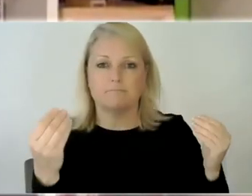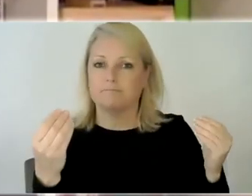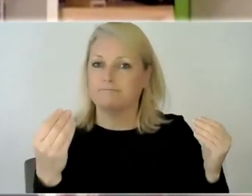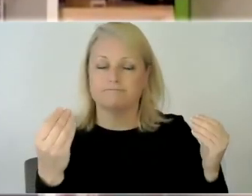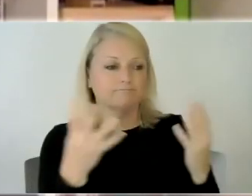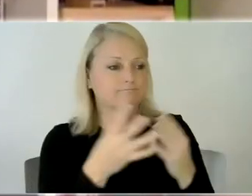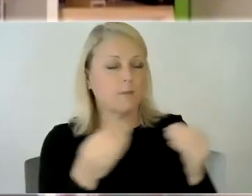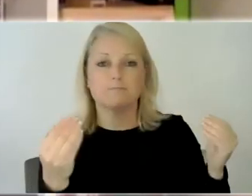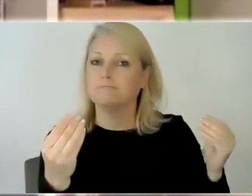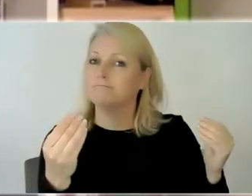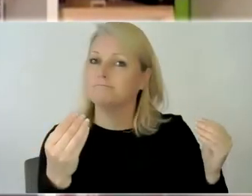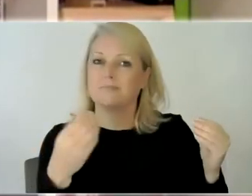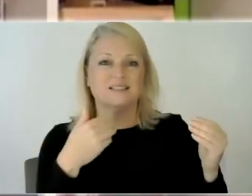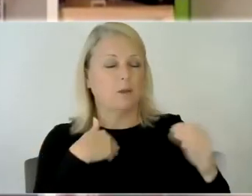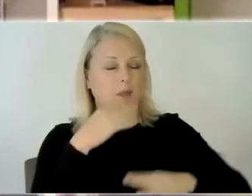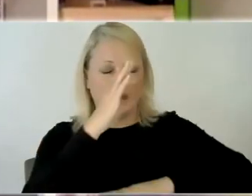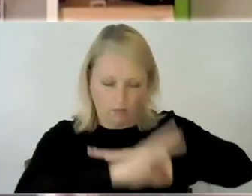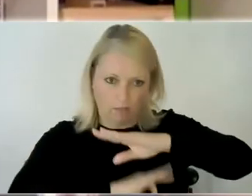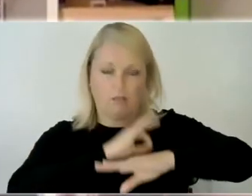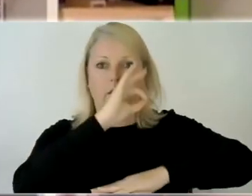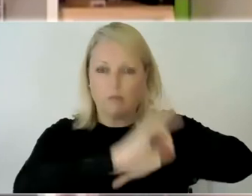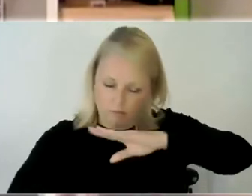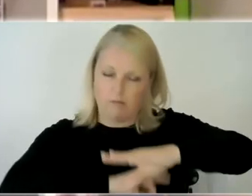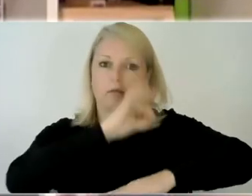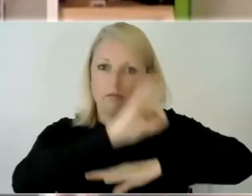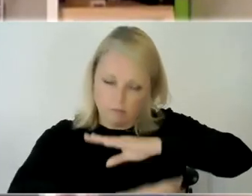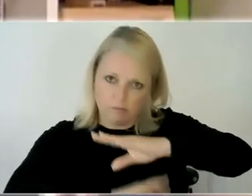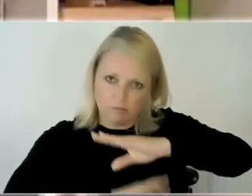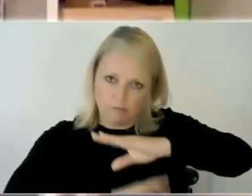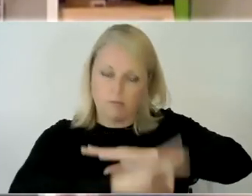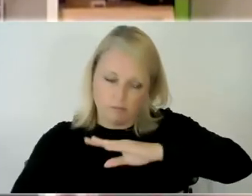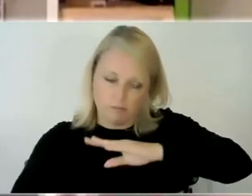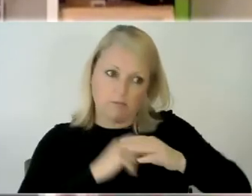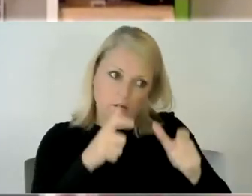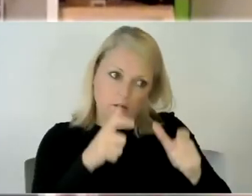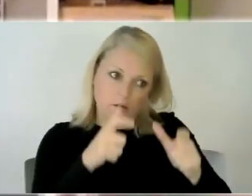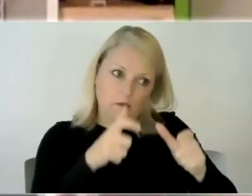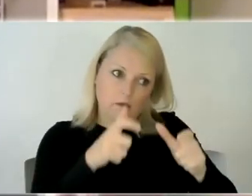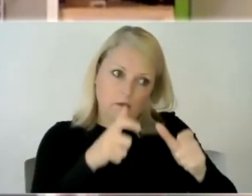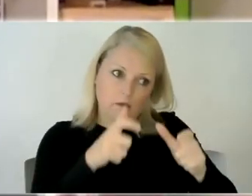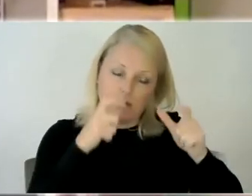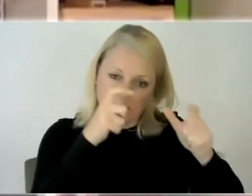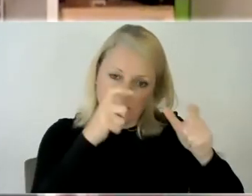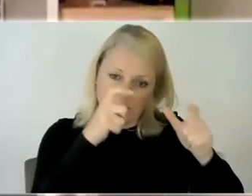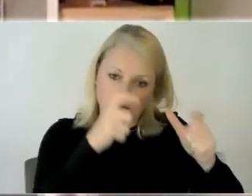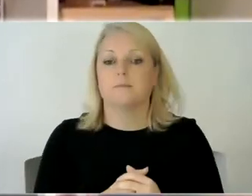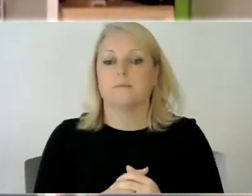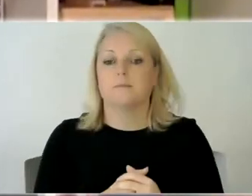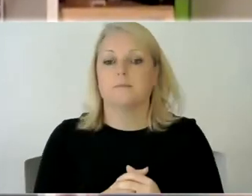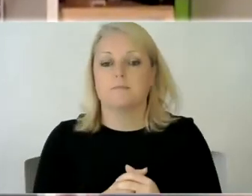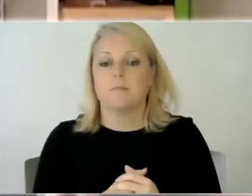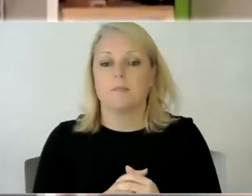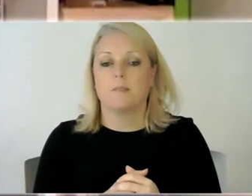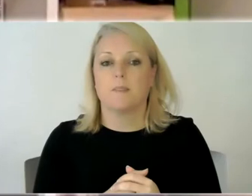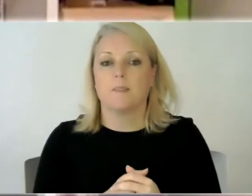i didn't have a minute off from like march to to july and and obviously the boys lost their structure their routine their